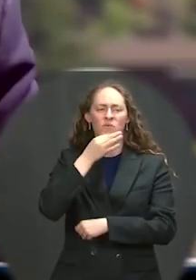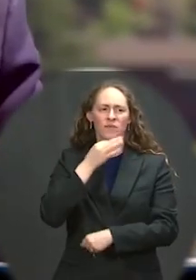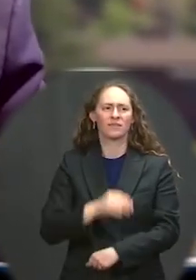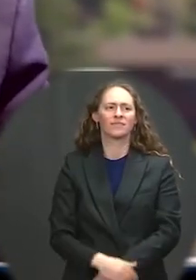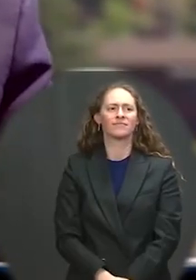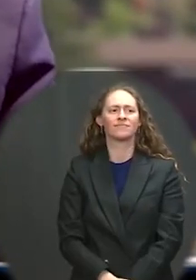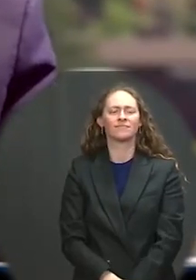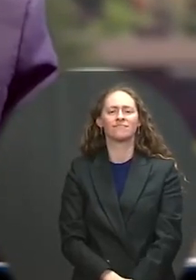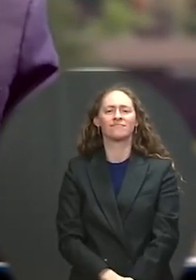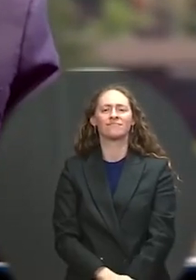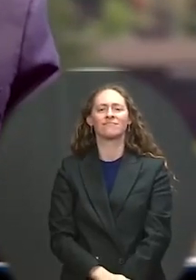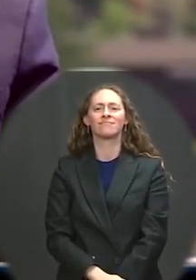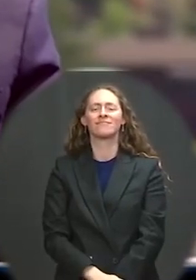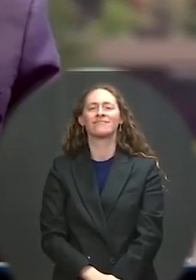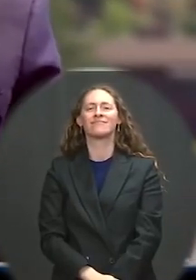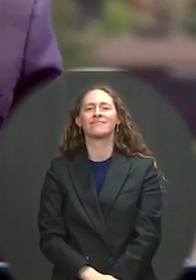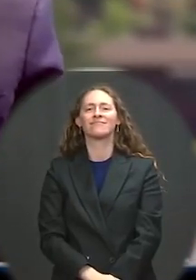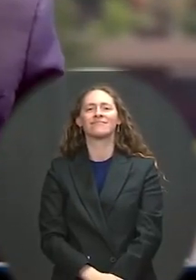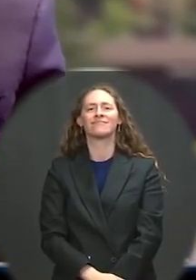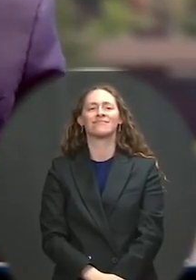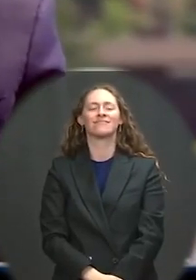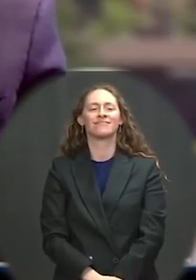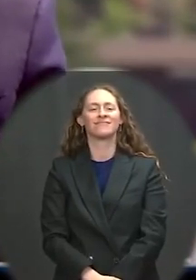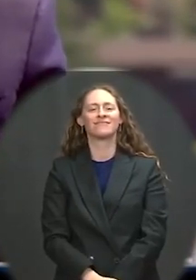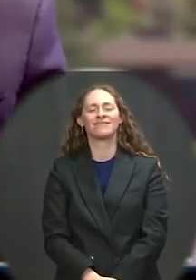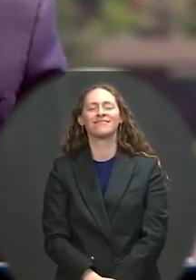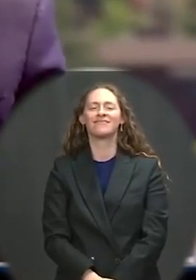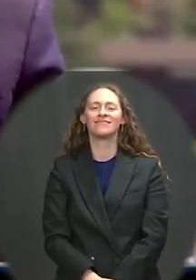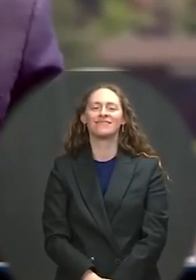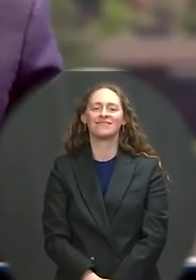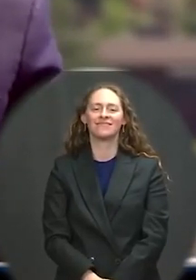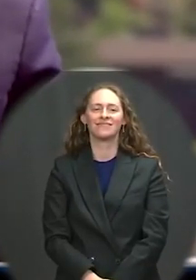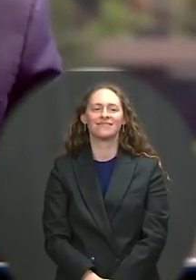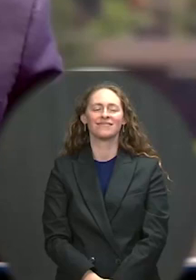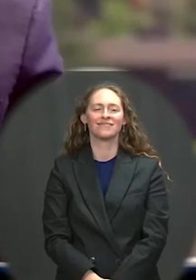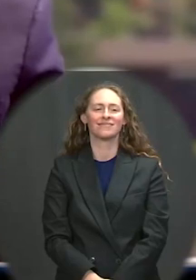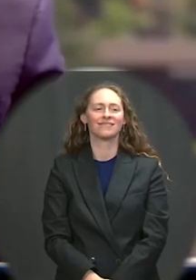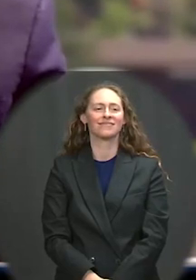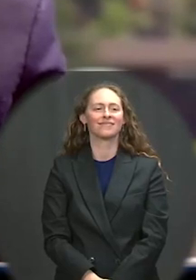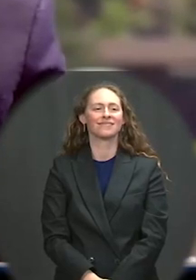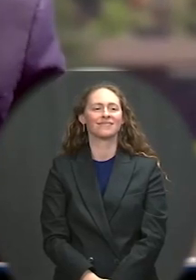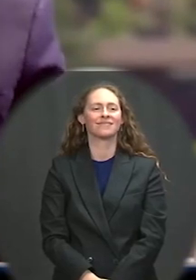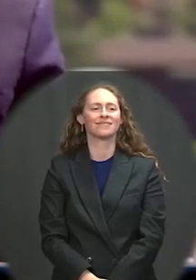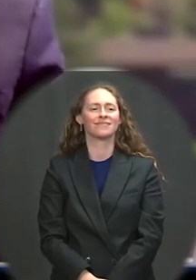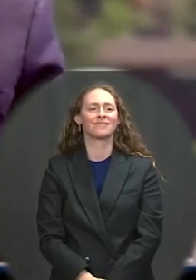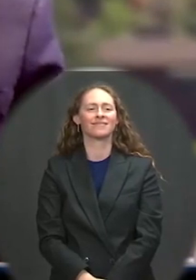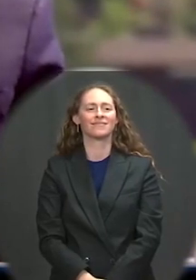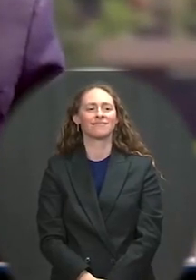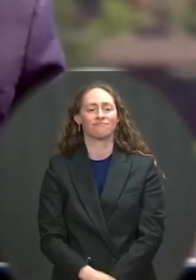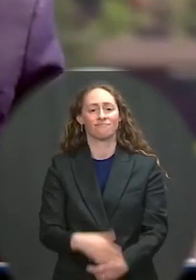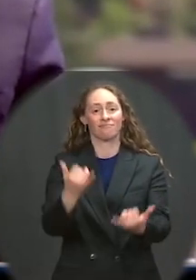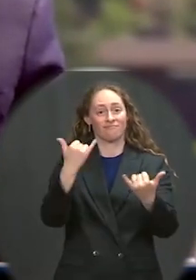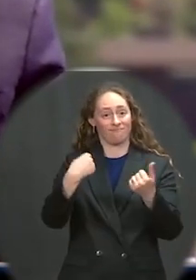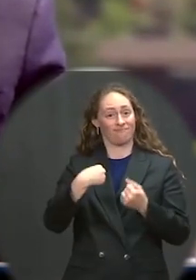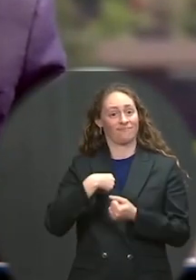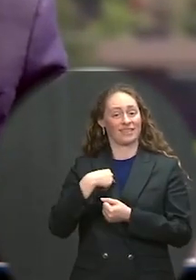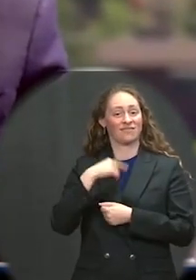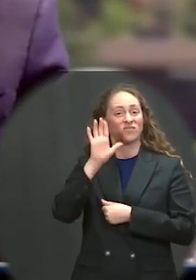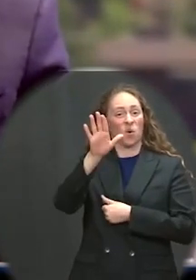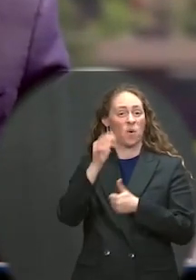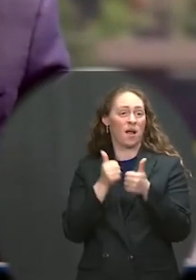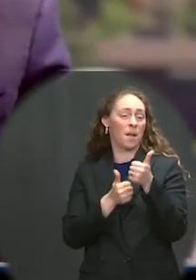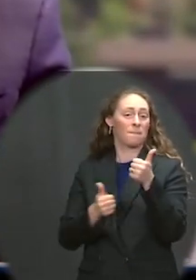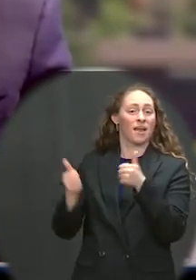And before I go much further, as your commander-in-chief, I've been looking forward to being able to do